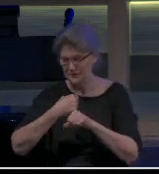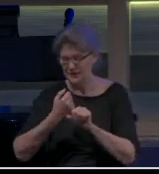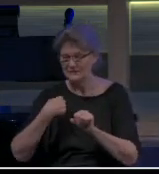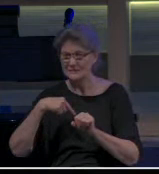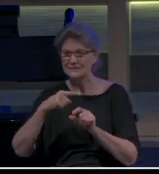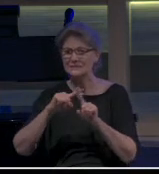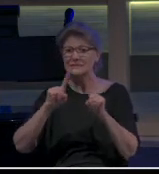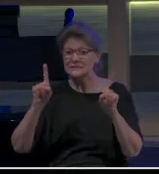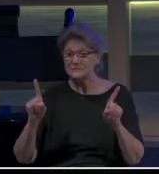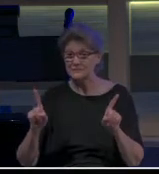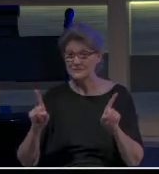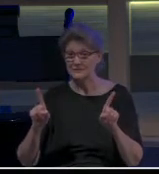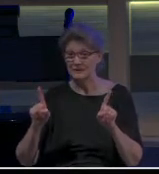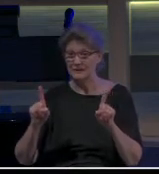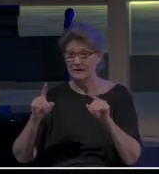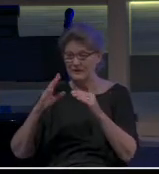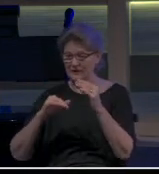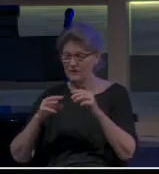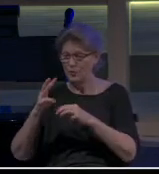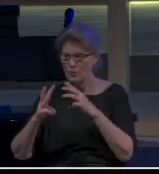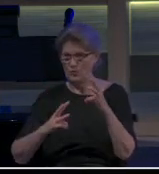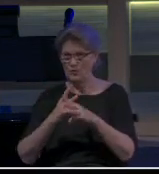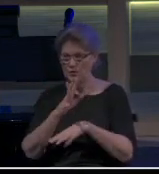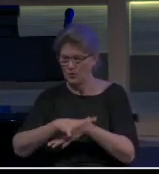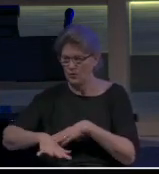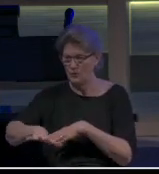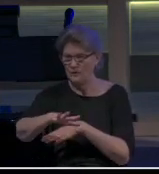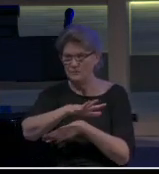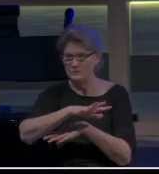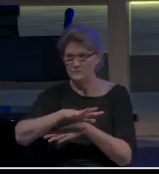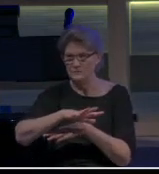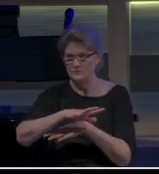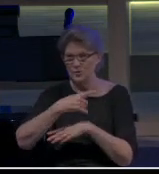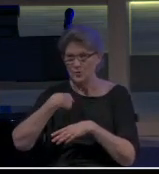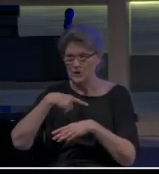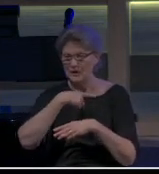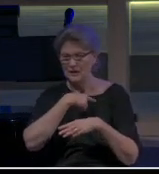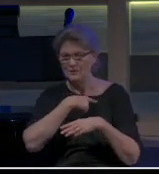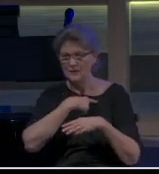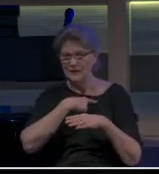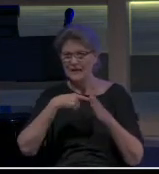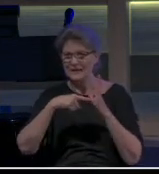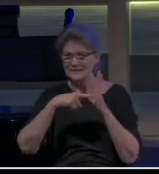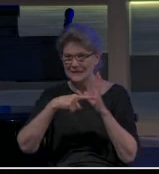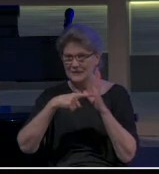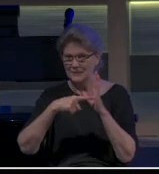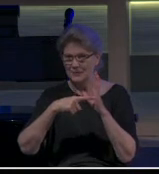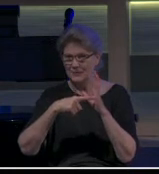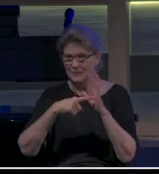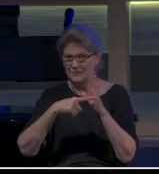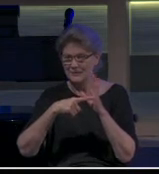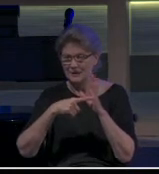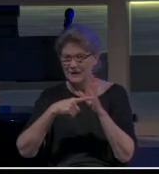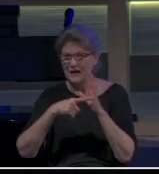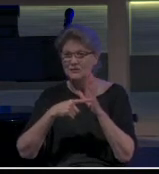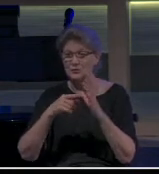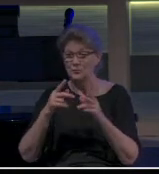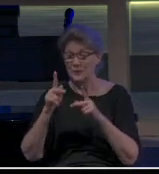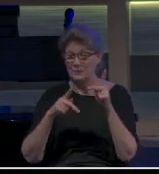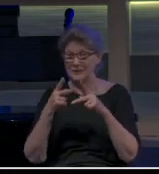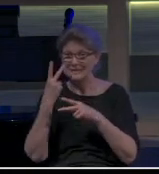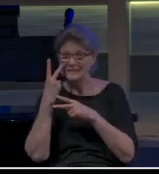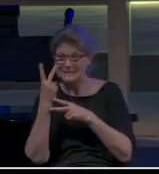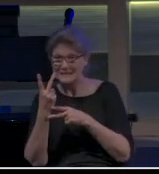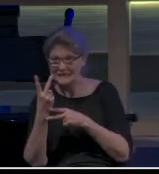different than the world around us so that we will be salt and light and people will see the